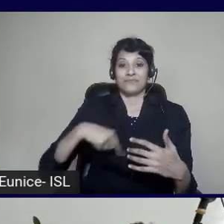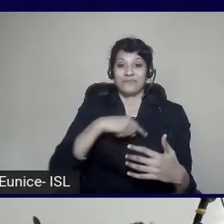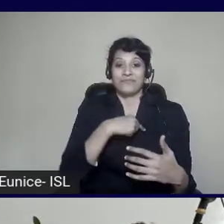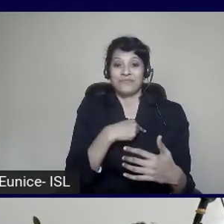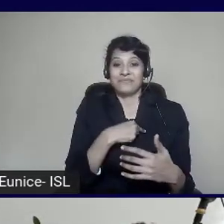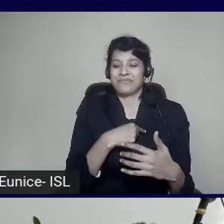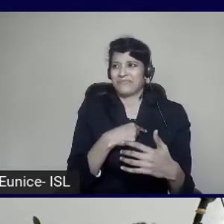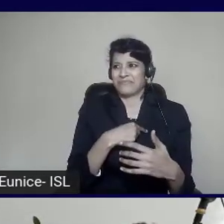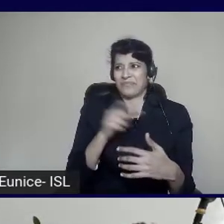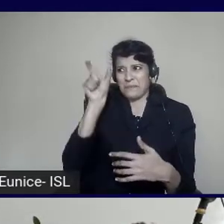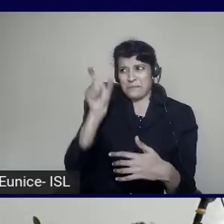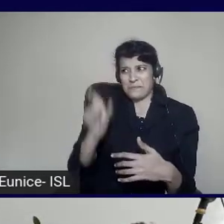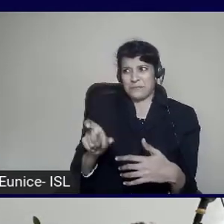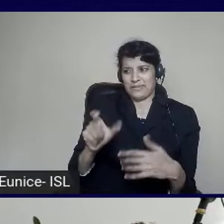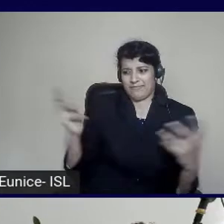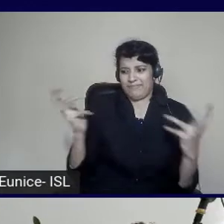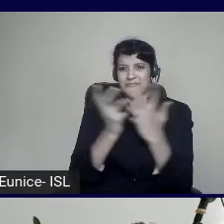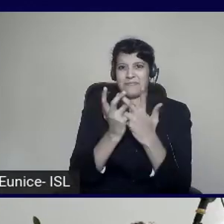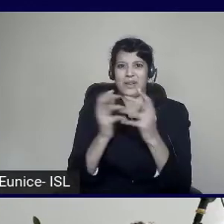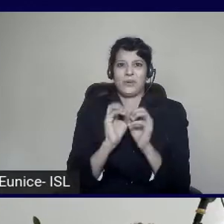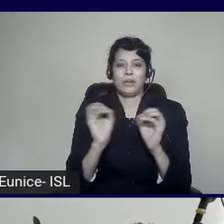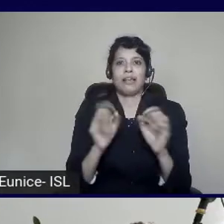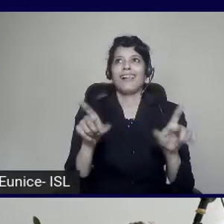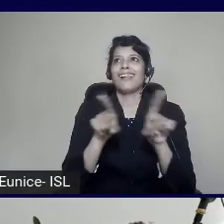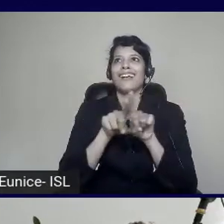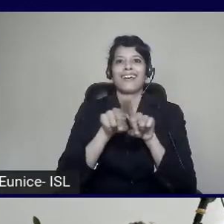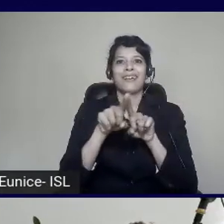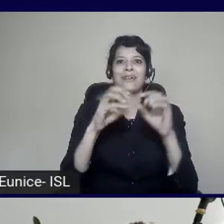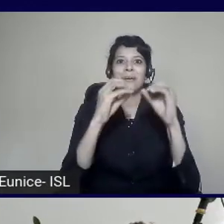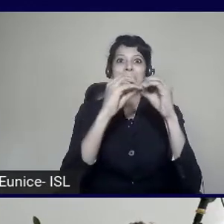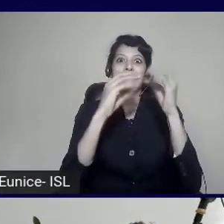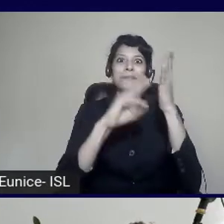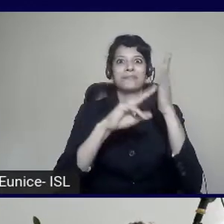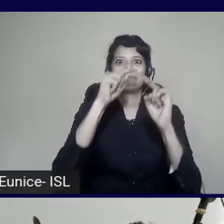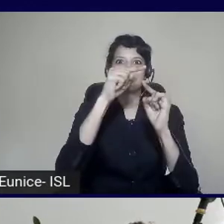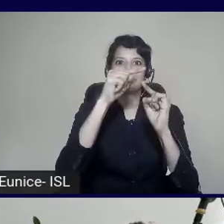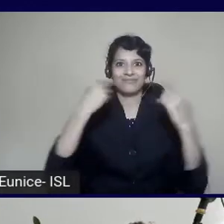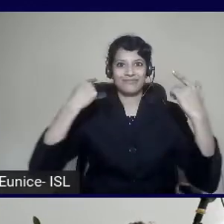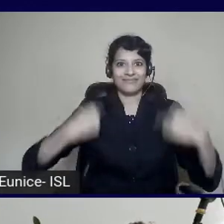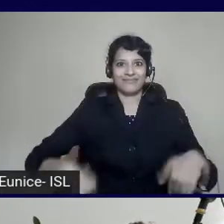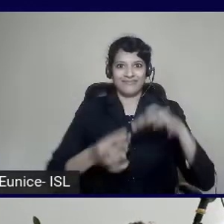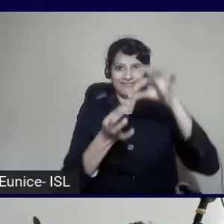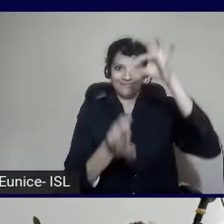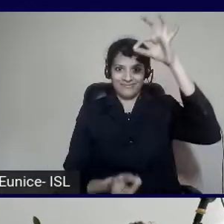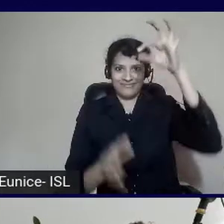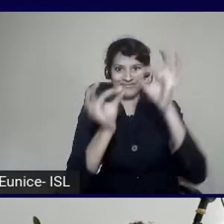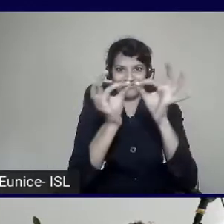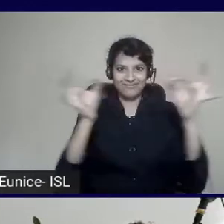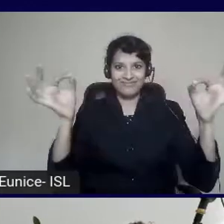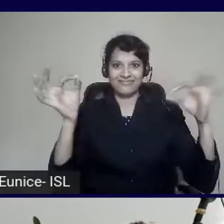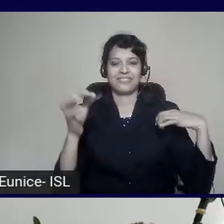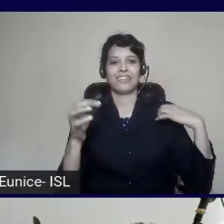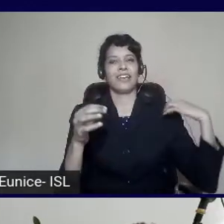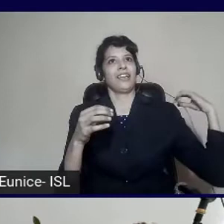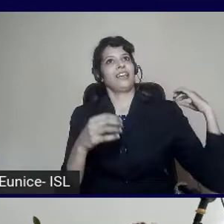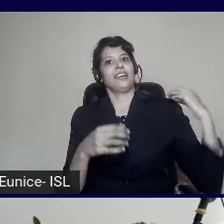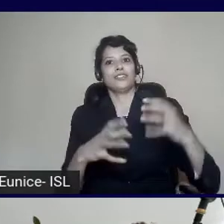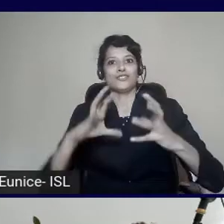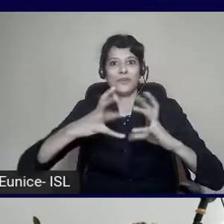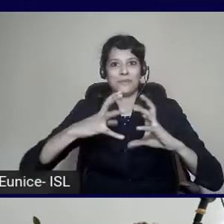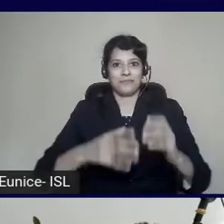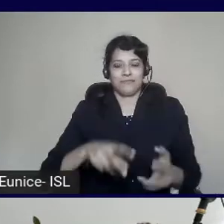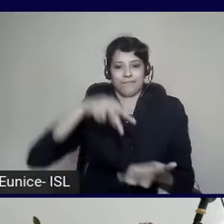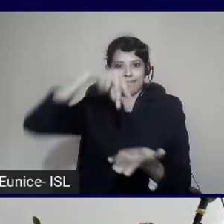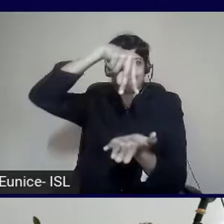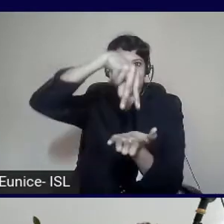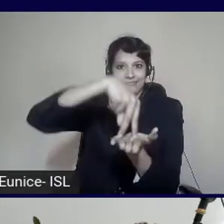that actually measures my body mass index. And I jumped onto it, and I put in my kilograms. So right now I'm 50